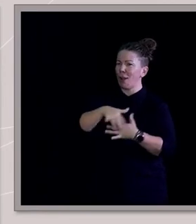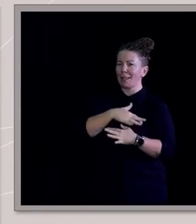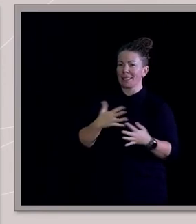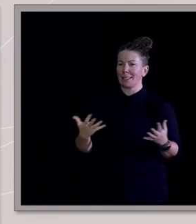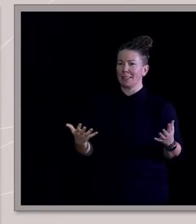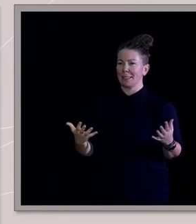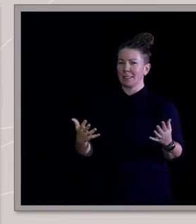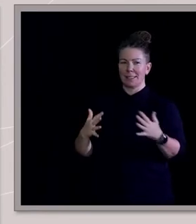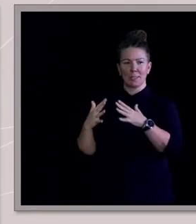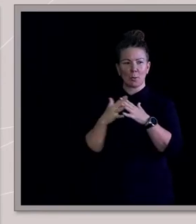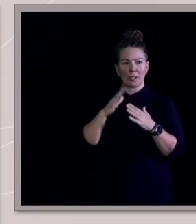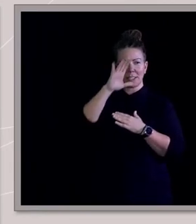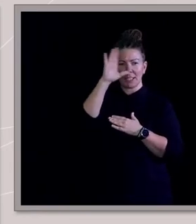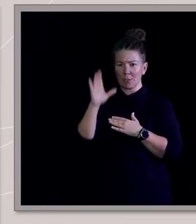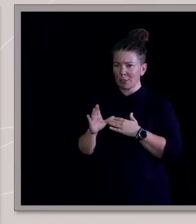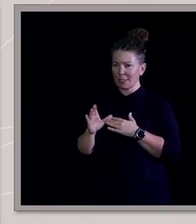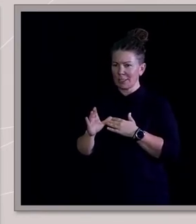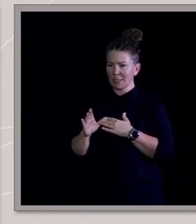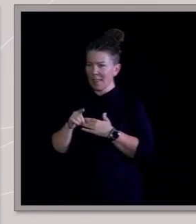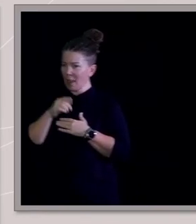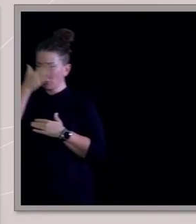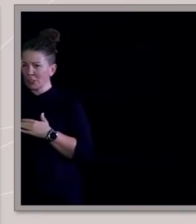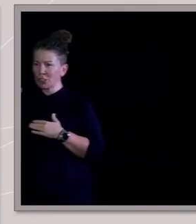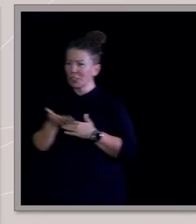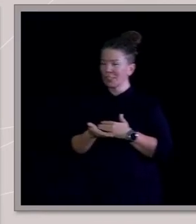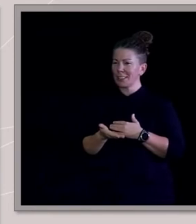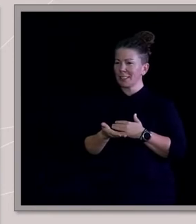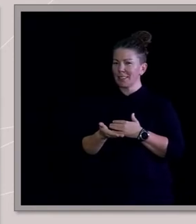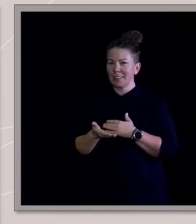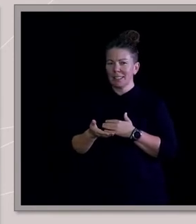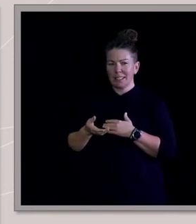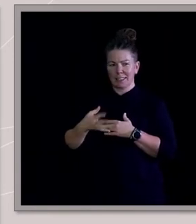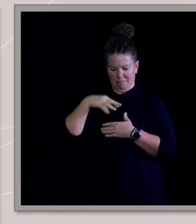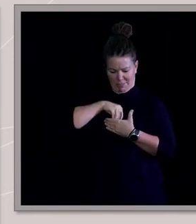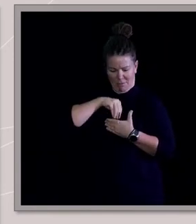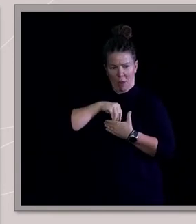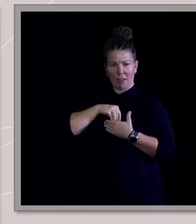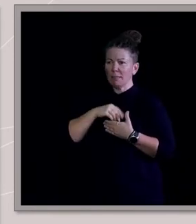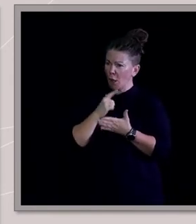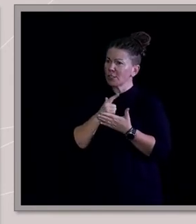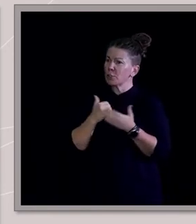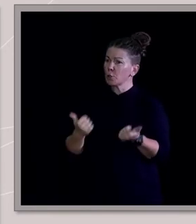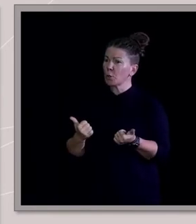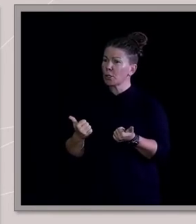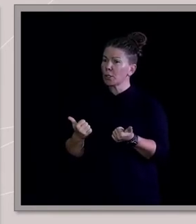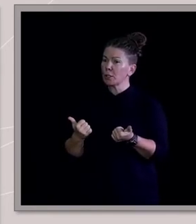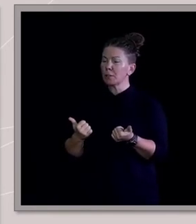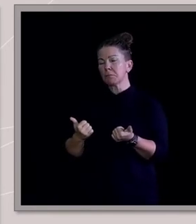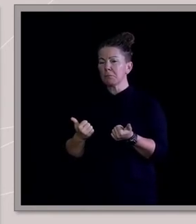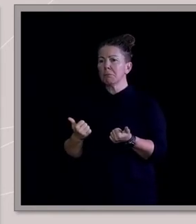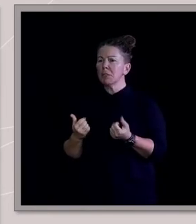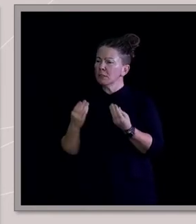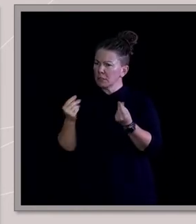countries, they were largely Christian. So it's still going to be a huge part of who we are. And lots of it's good, as well as some of the more concerning